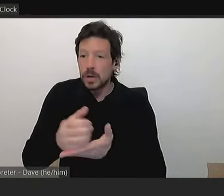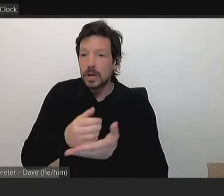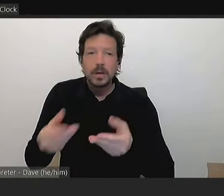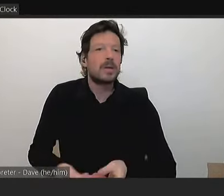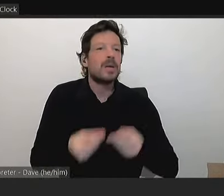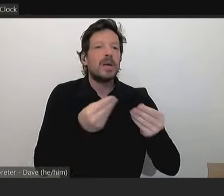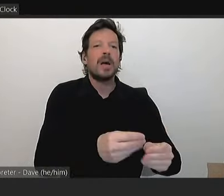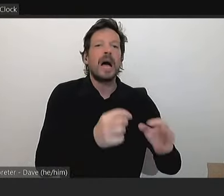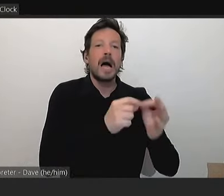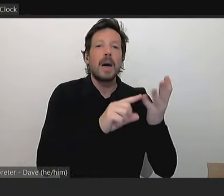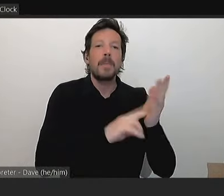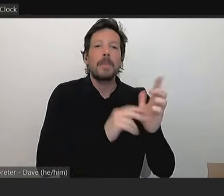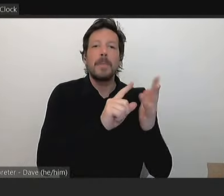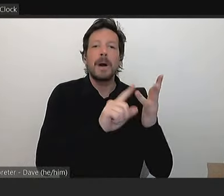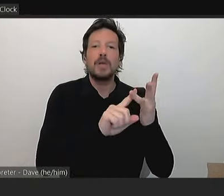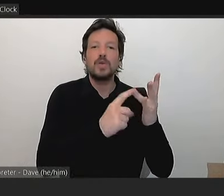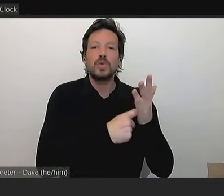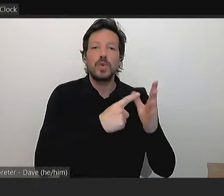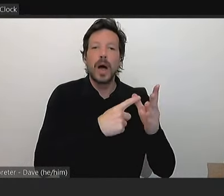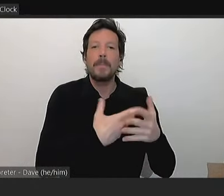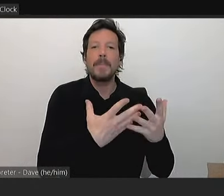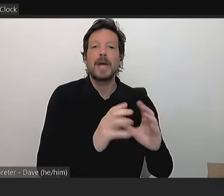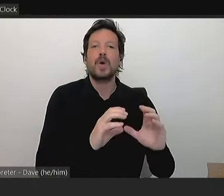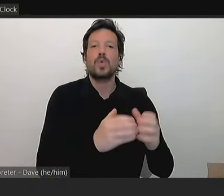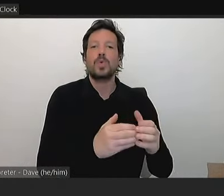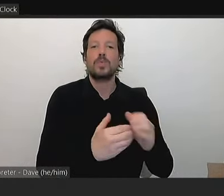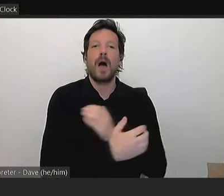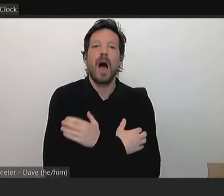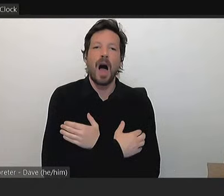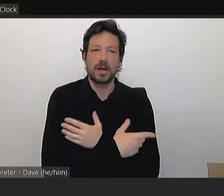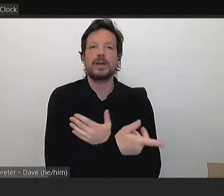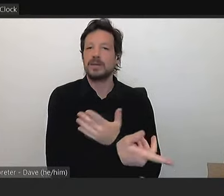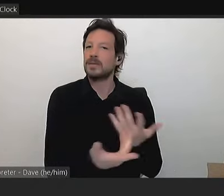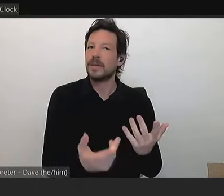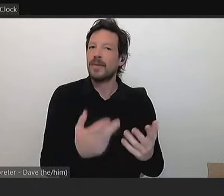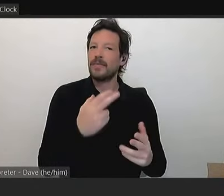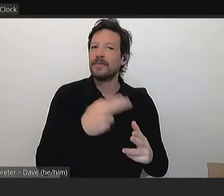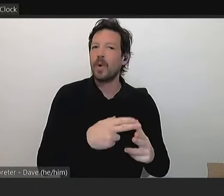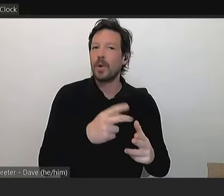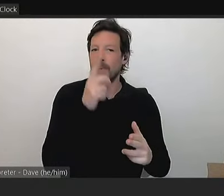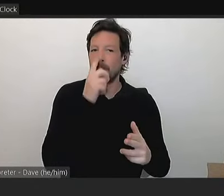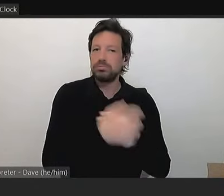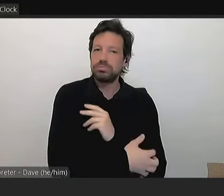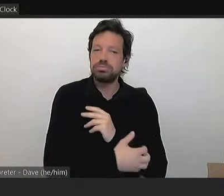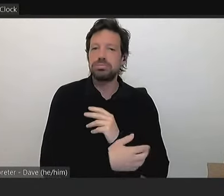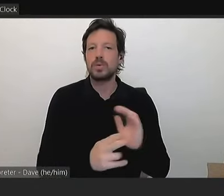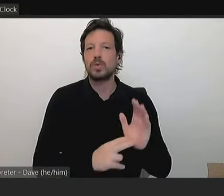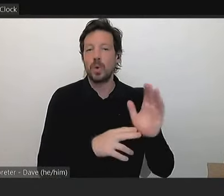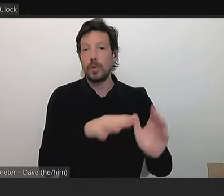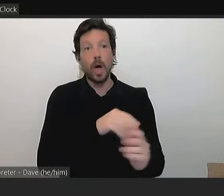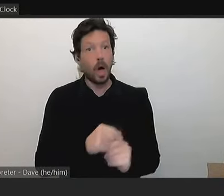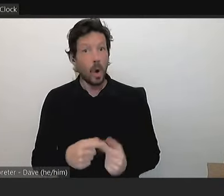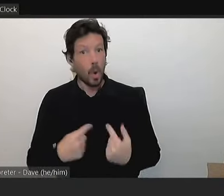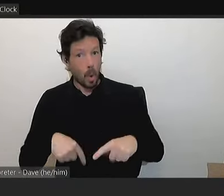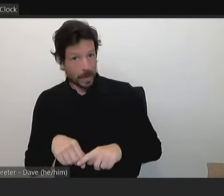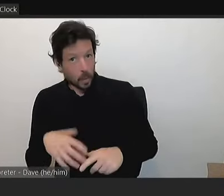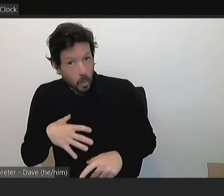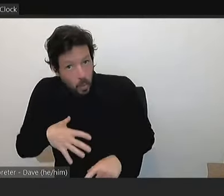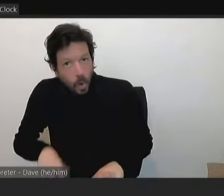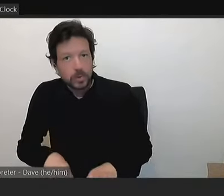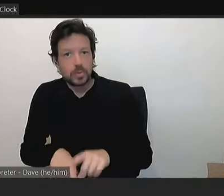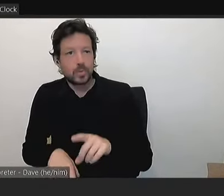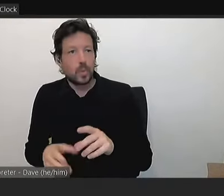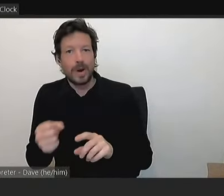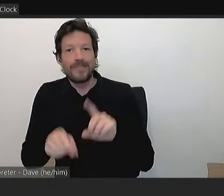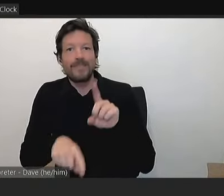who support the children of disadvantaged families in the north. Don't get me wrong, we want to win football games. But this is much, much bigger than